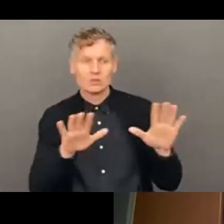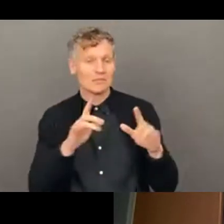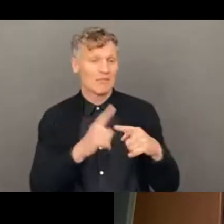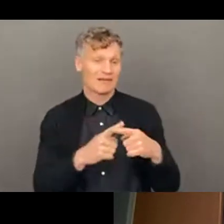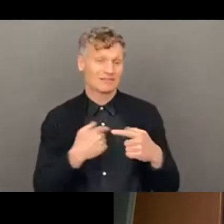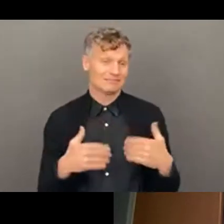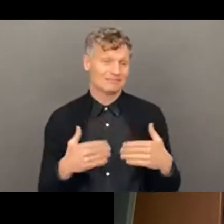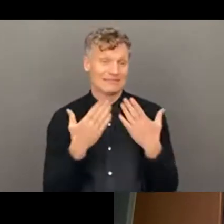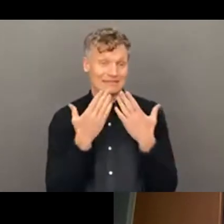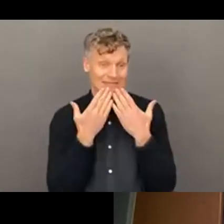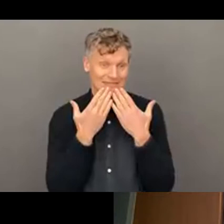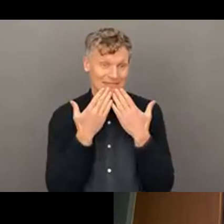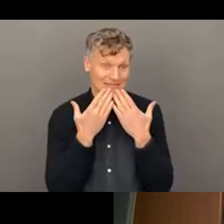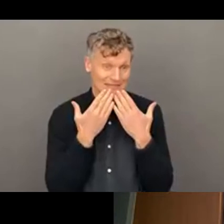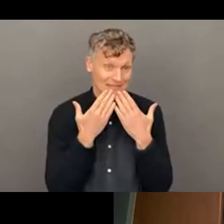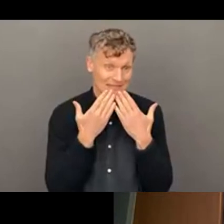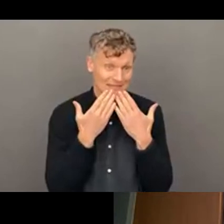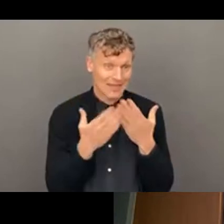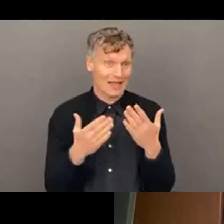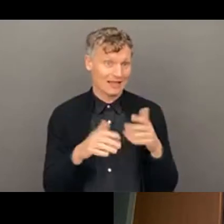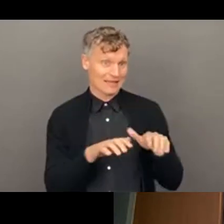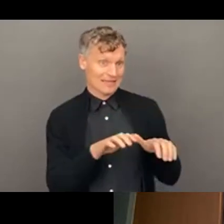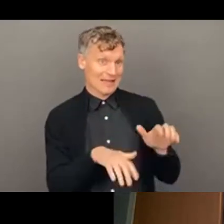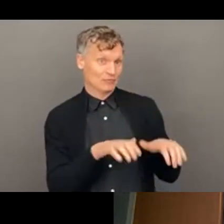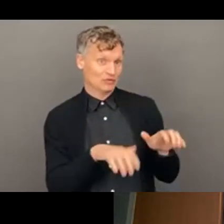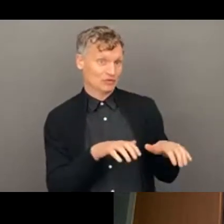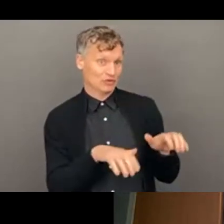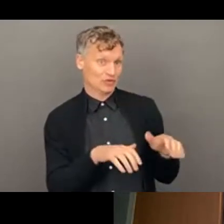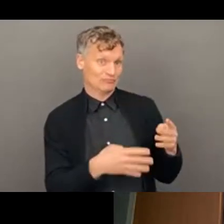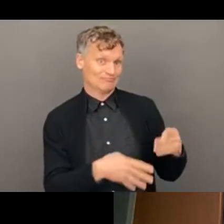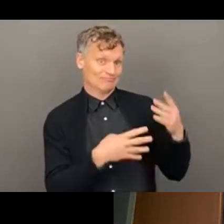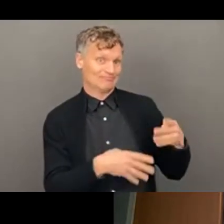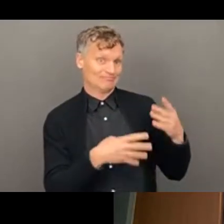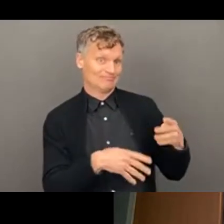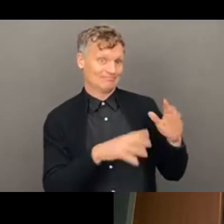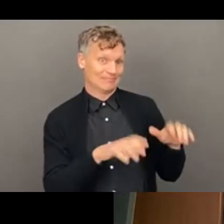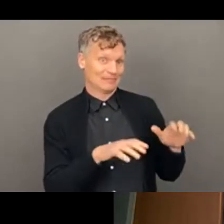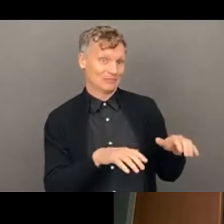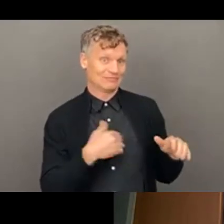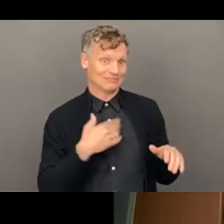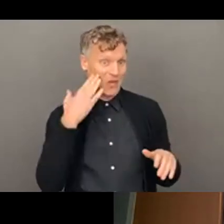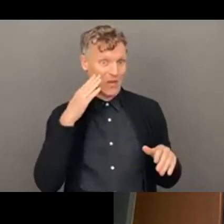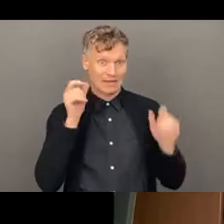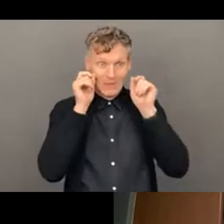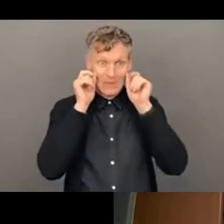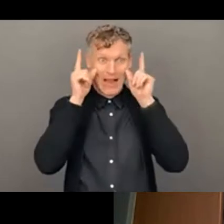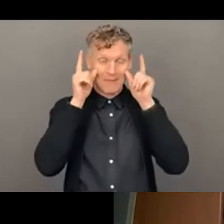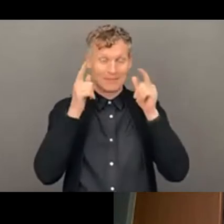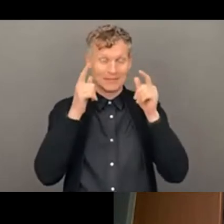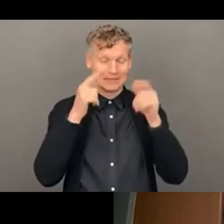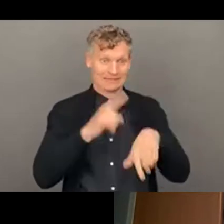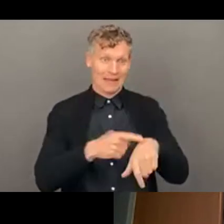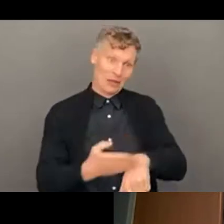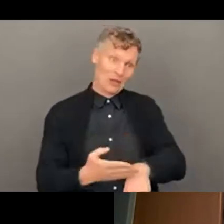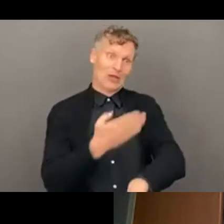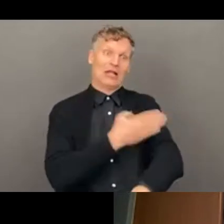thank our, um, our captioner, Shari, um, who, um, has been awake quite early this morning to help us and, uh,